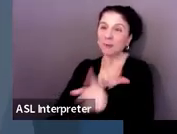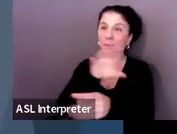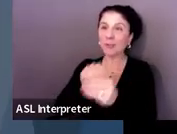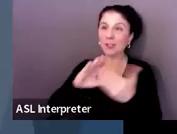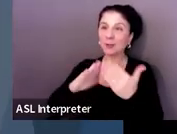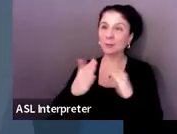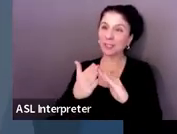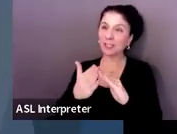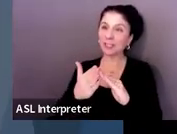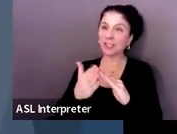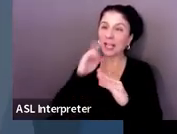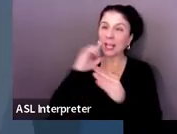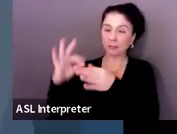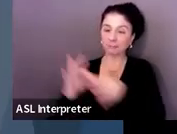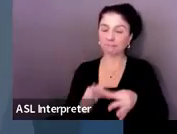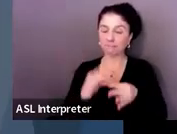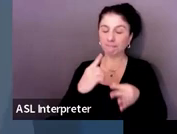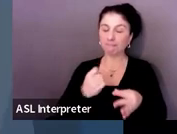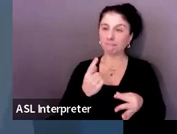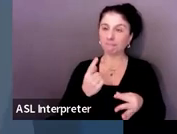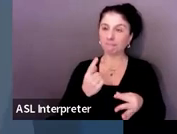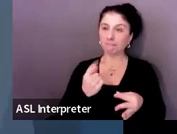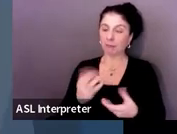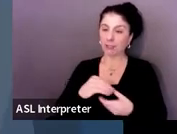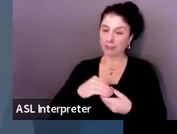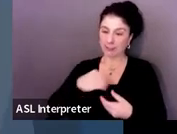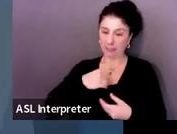makes sense to us and in a way that fulfills us.